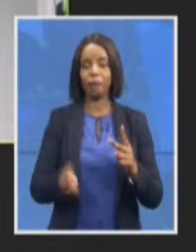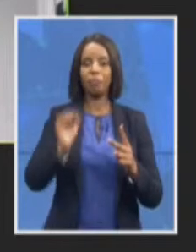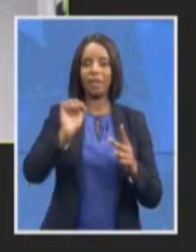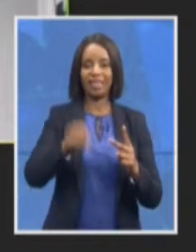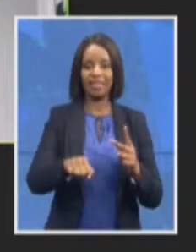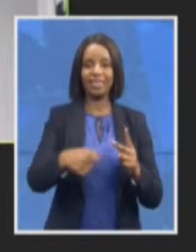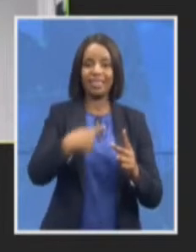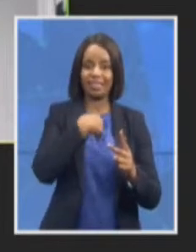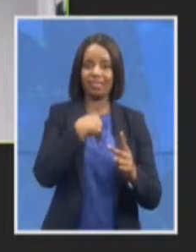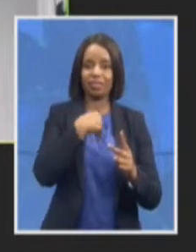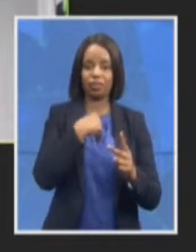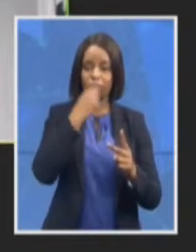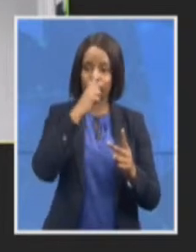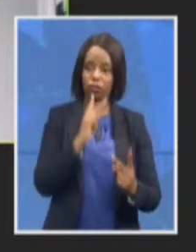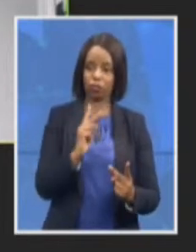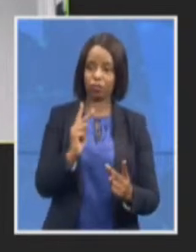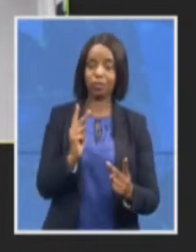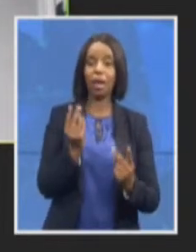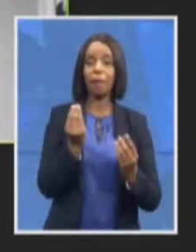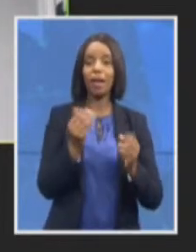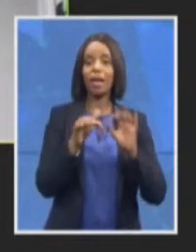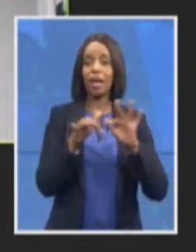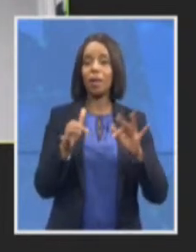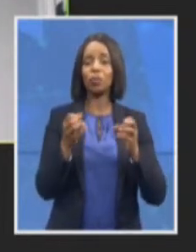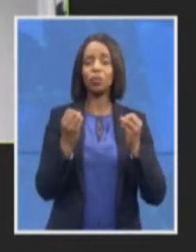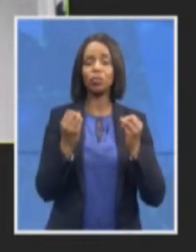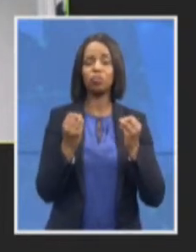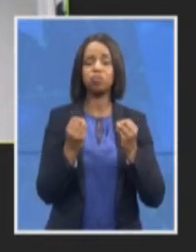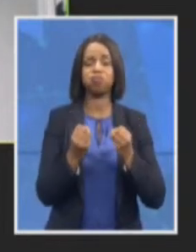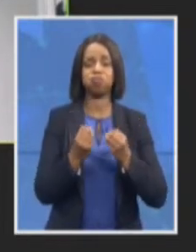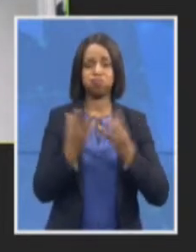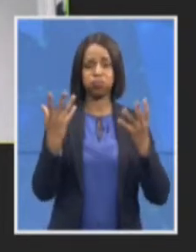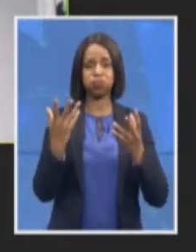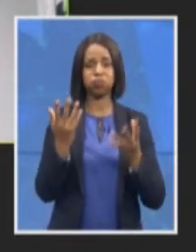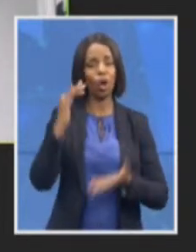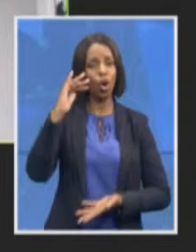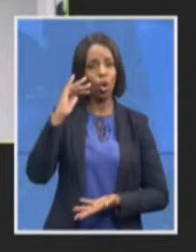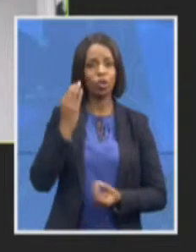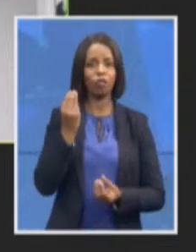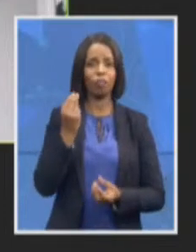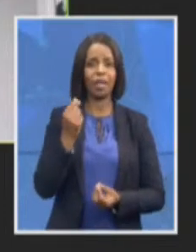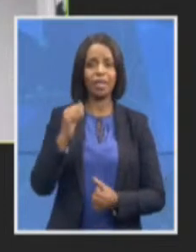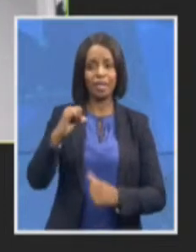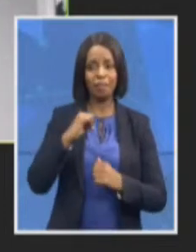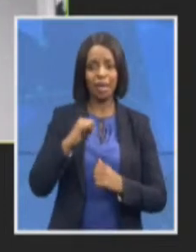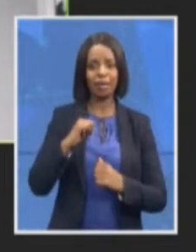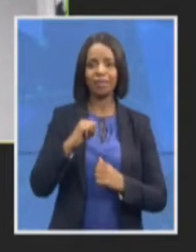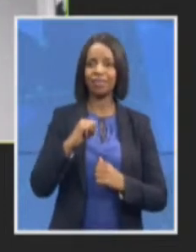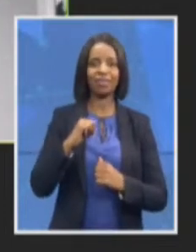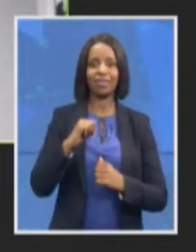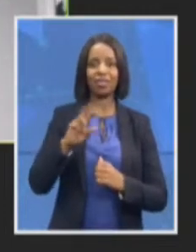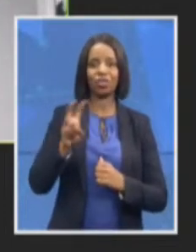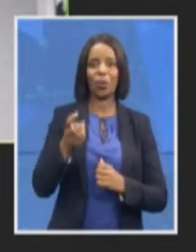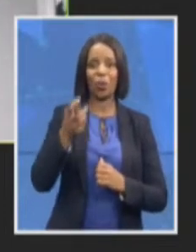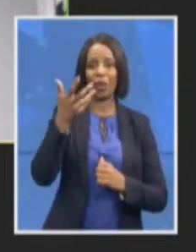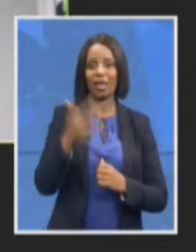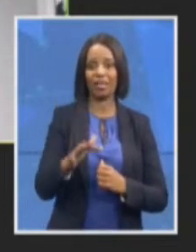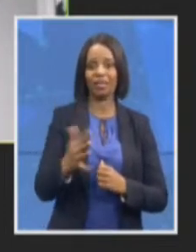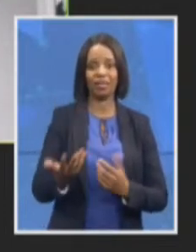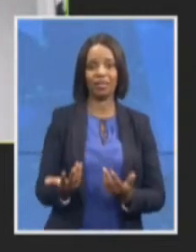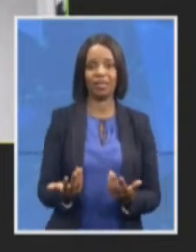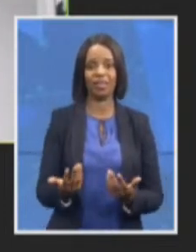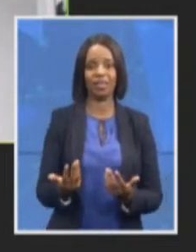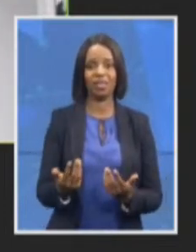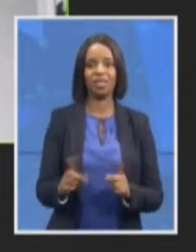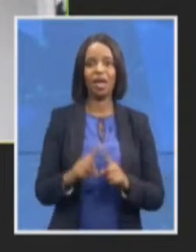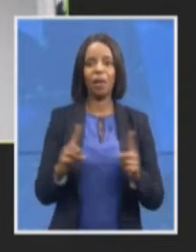the current restraints that we have may seem quite small and they are that is